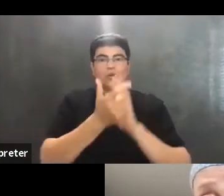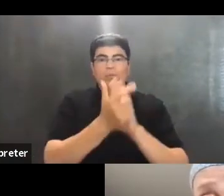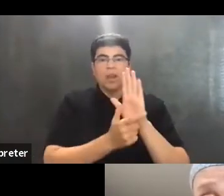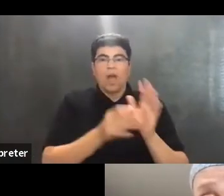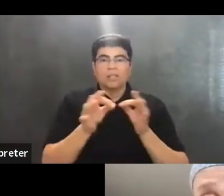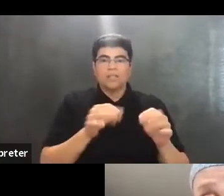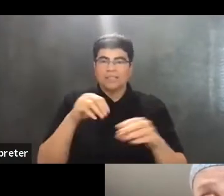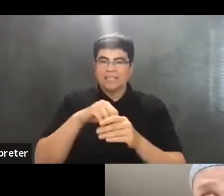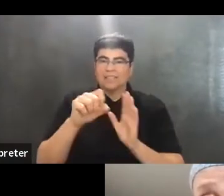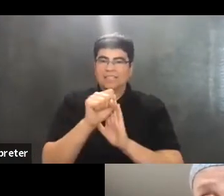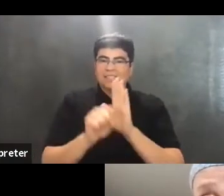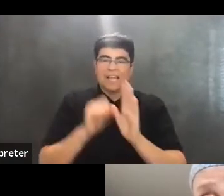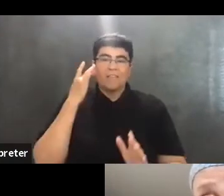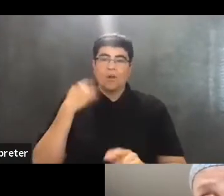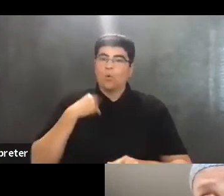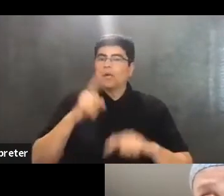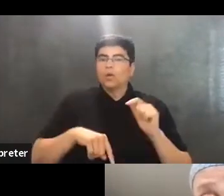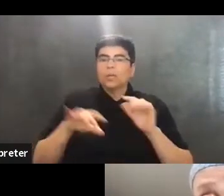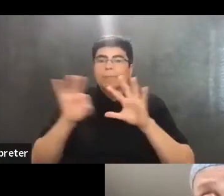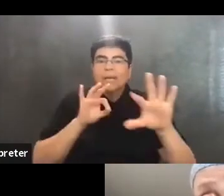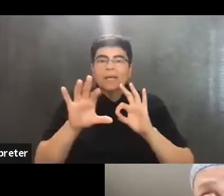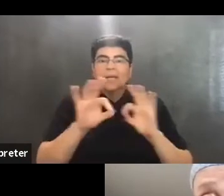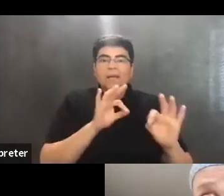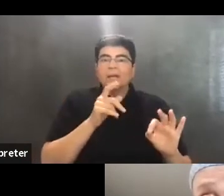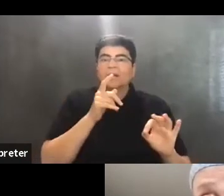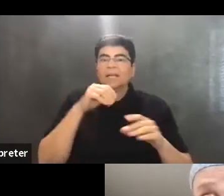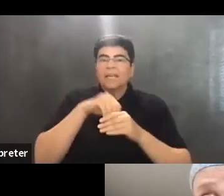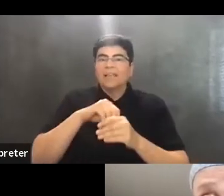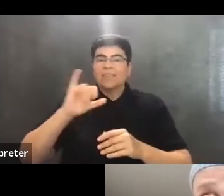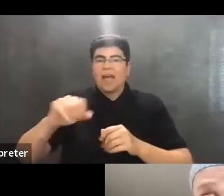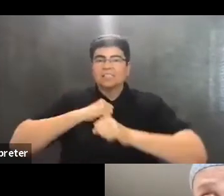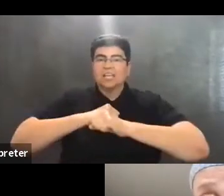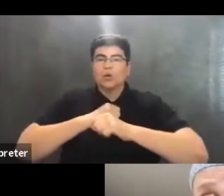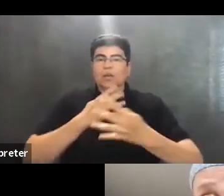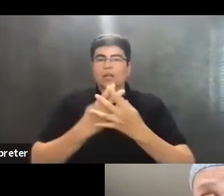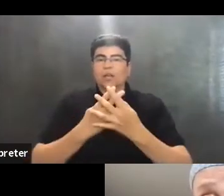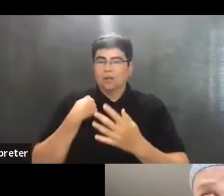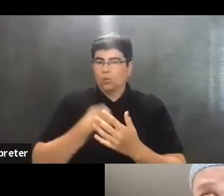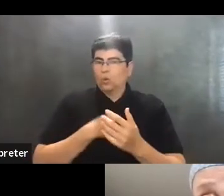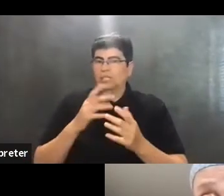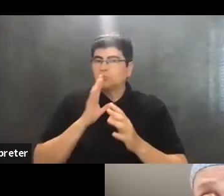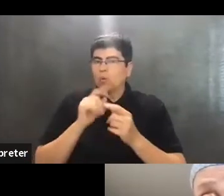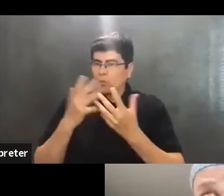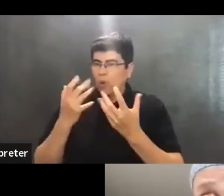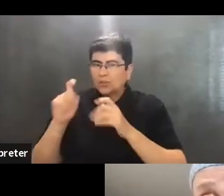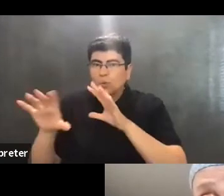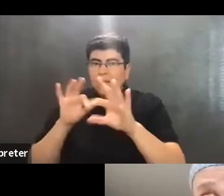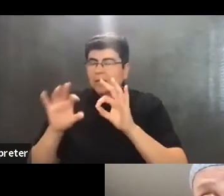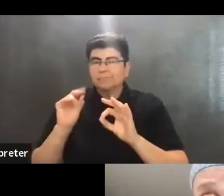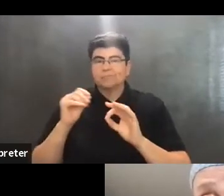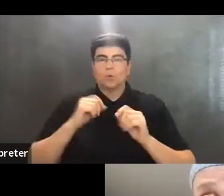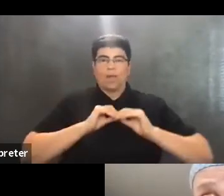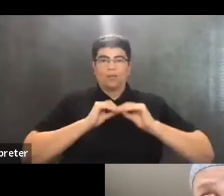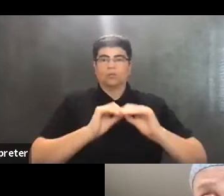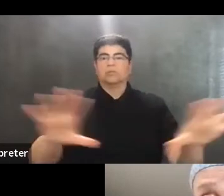we could not pick and choose the people in the security housing unit we spoke with. We had to put out a blanket